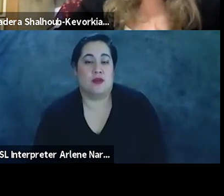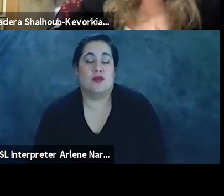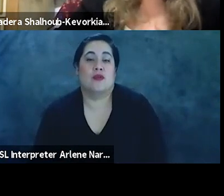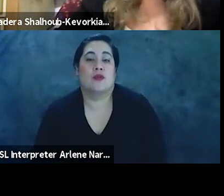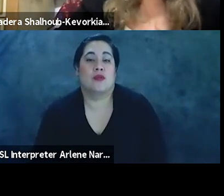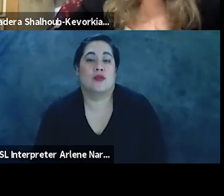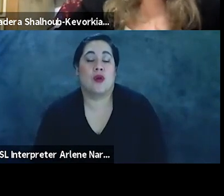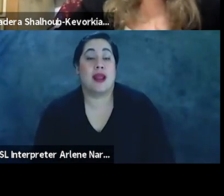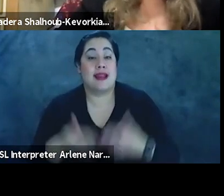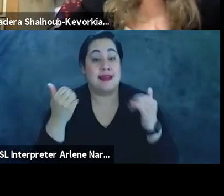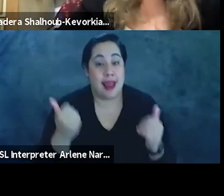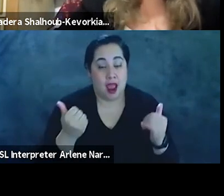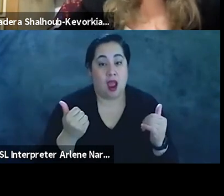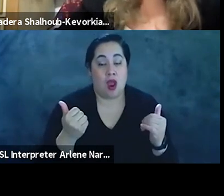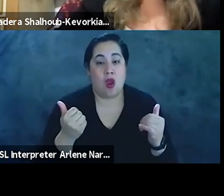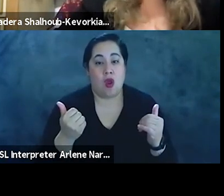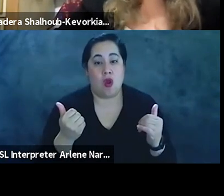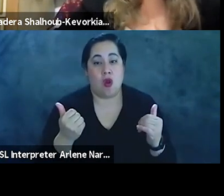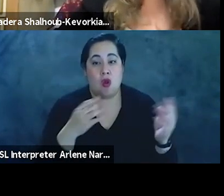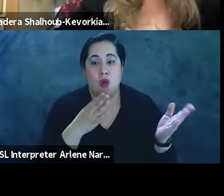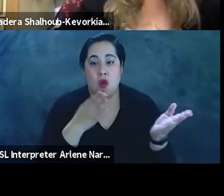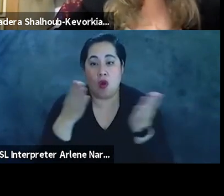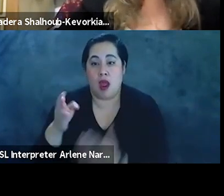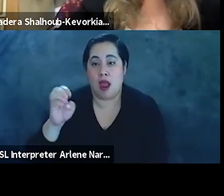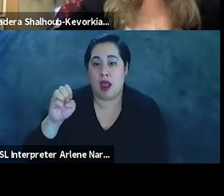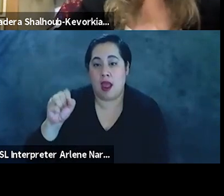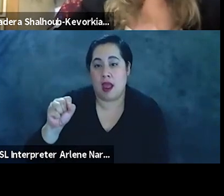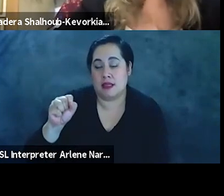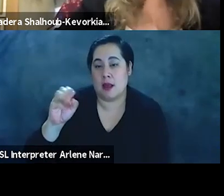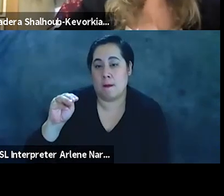We'll turn now to Esmat al-Khalabi.